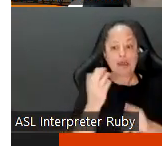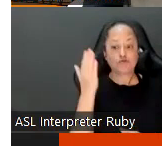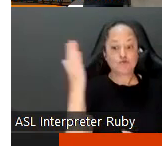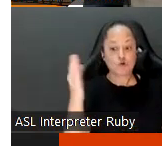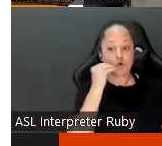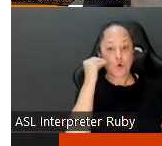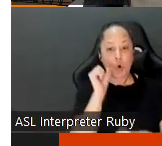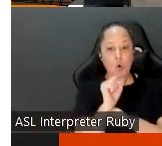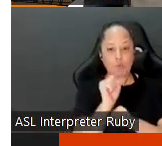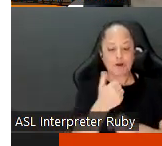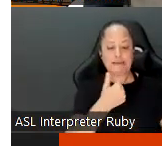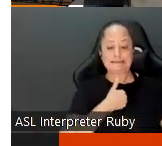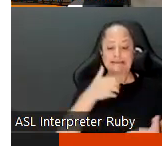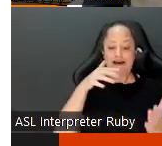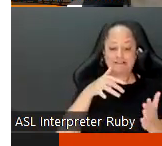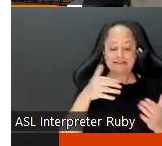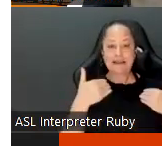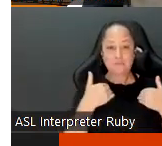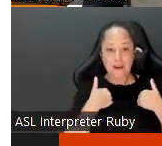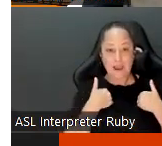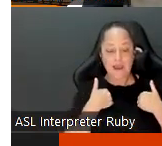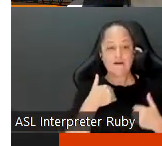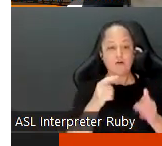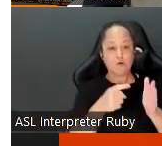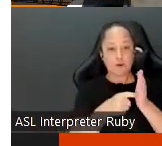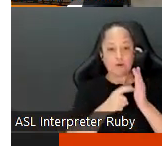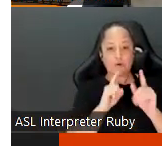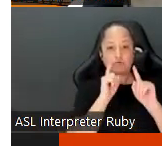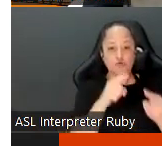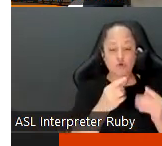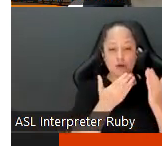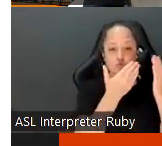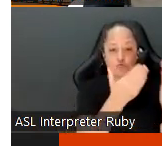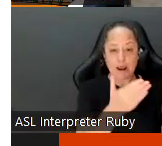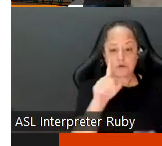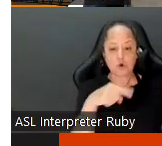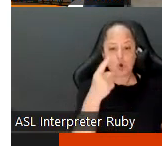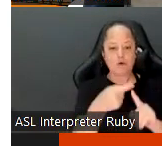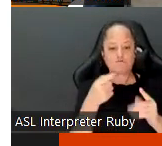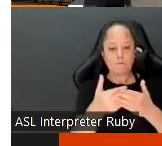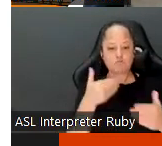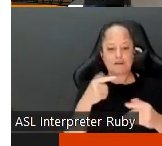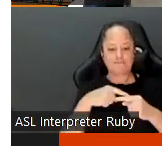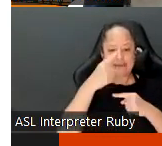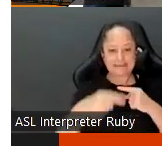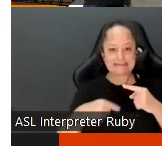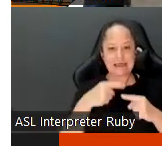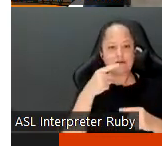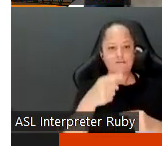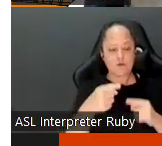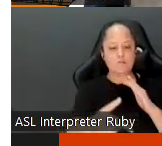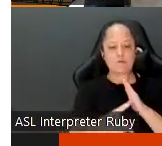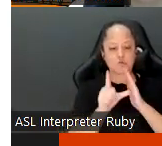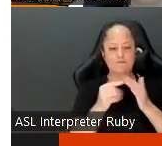so we have a self-study um you are required to respond to recommendations only from your previous cycle if you've been reviewed